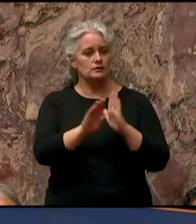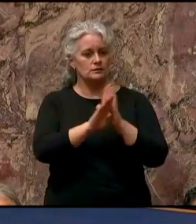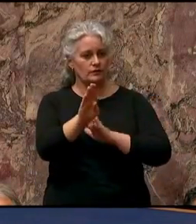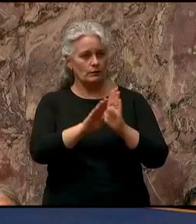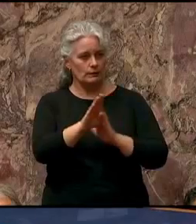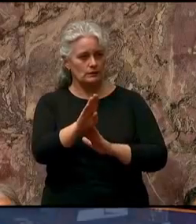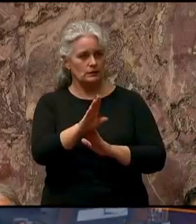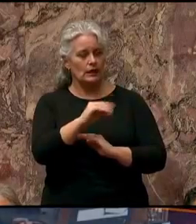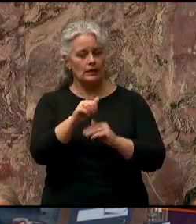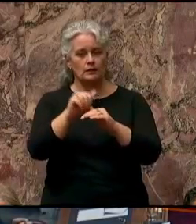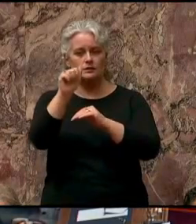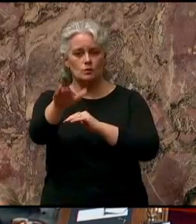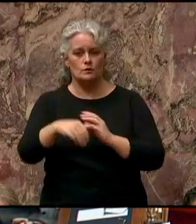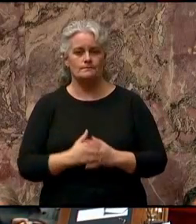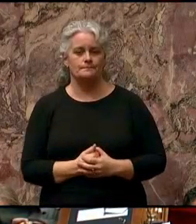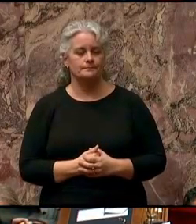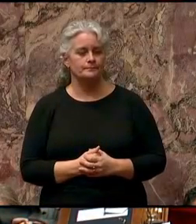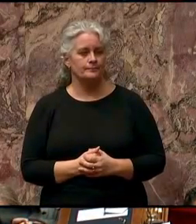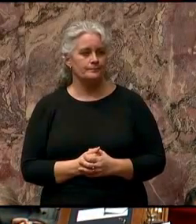export.